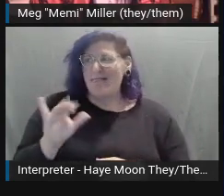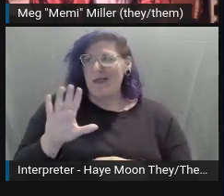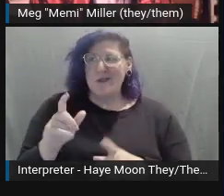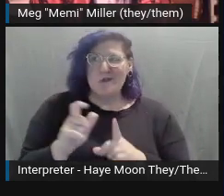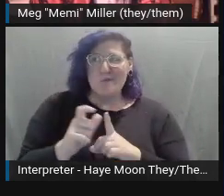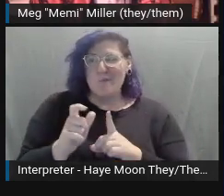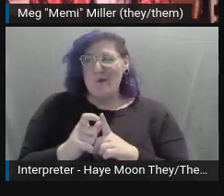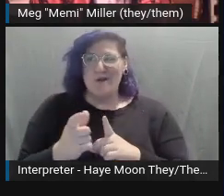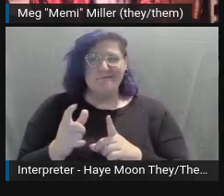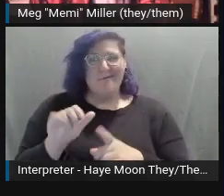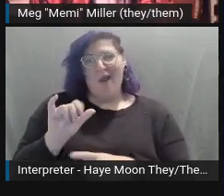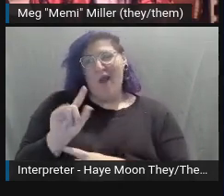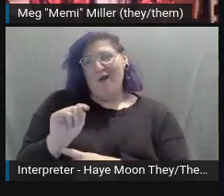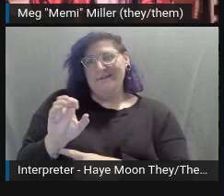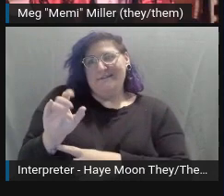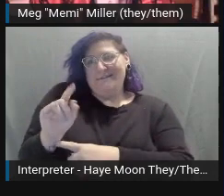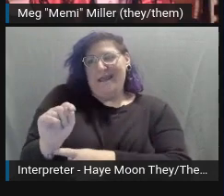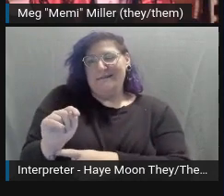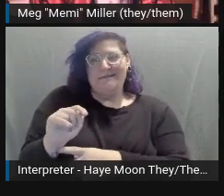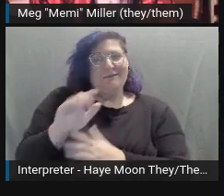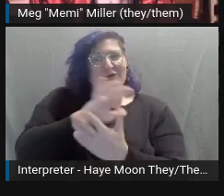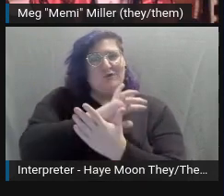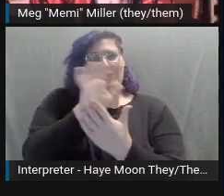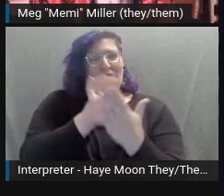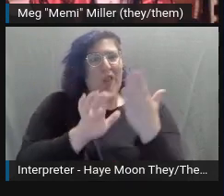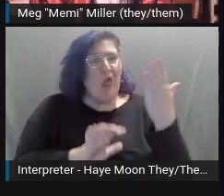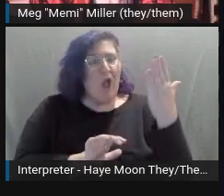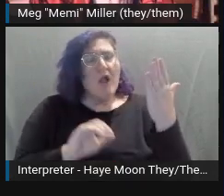it could be something that is excluded for the sake of efficiency.